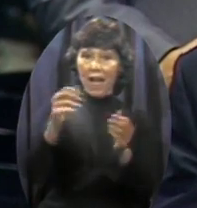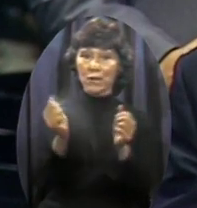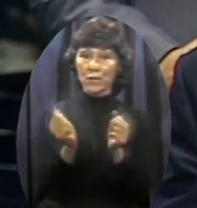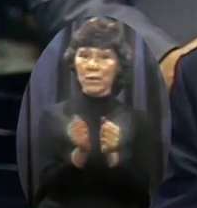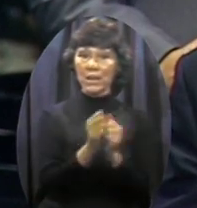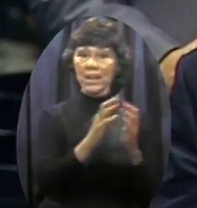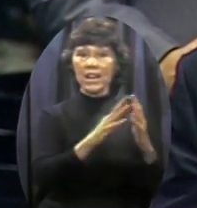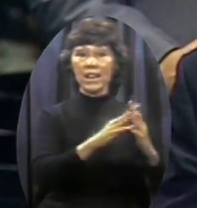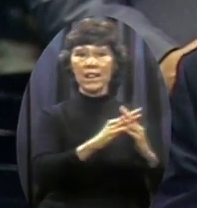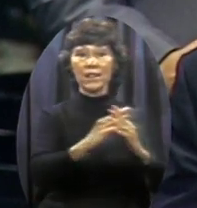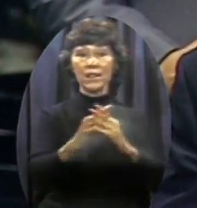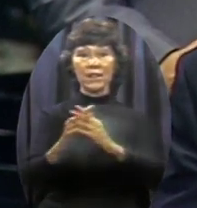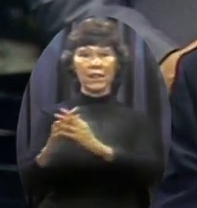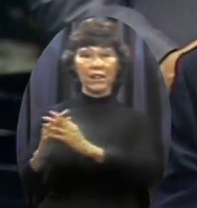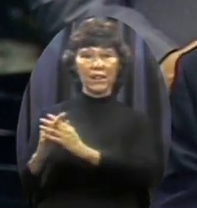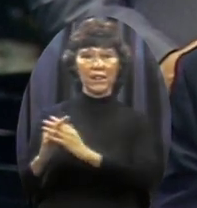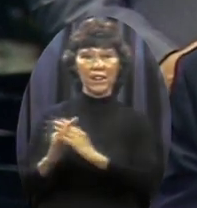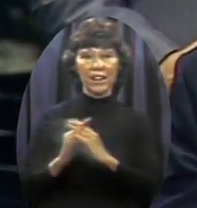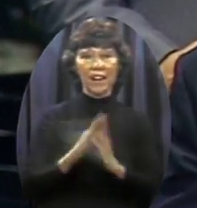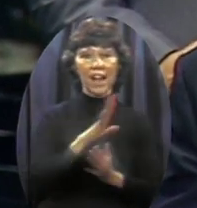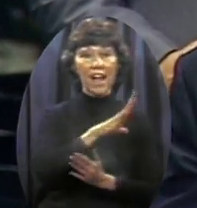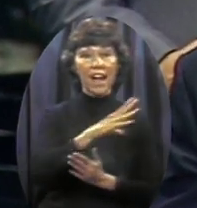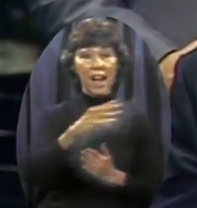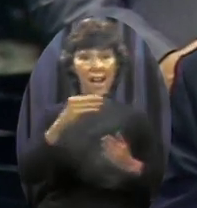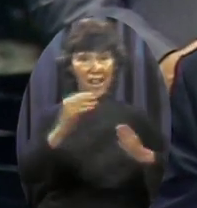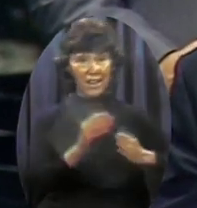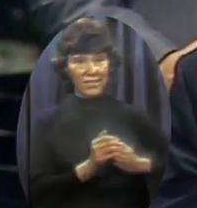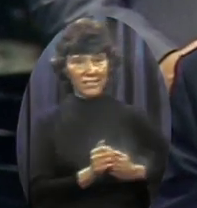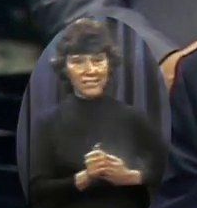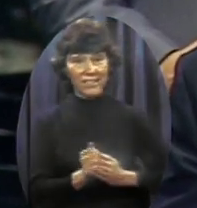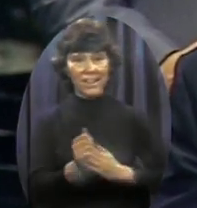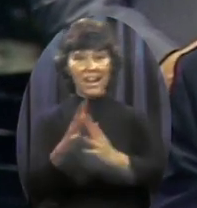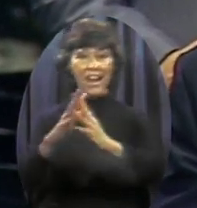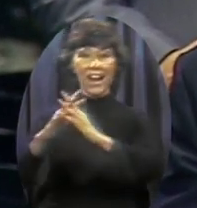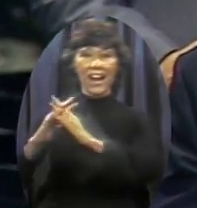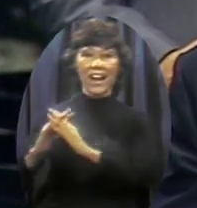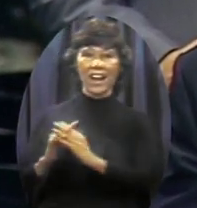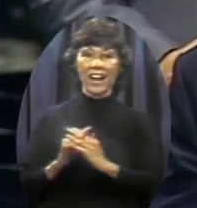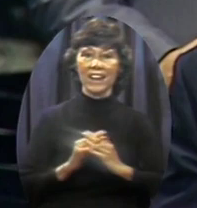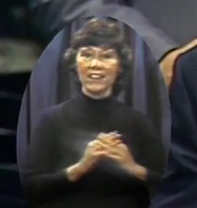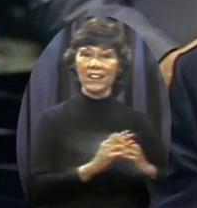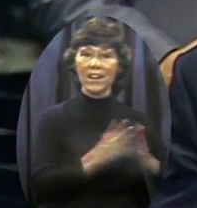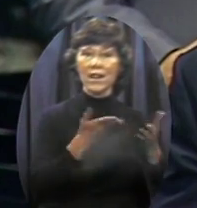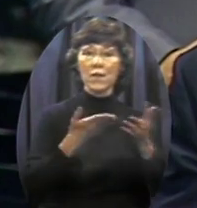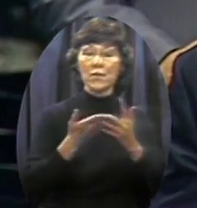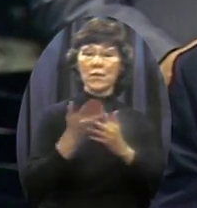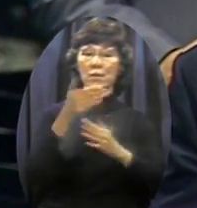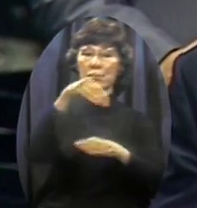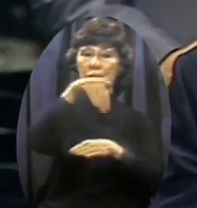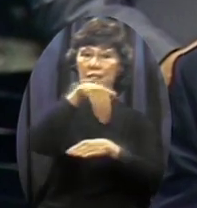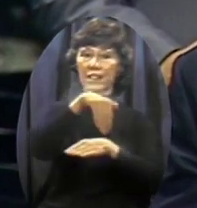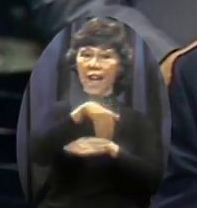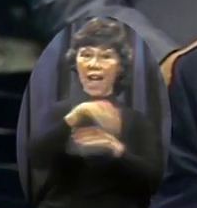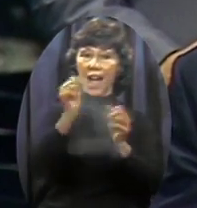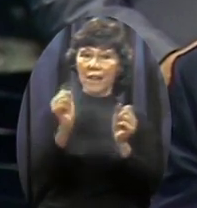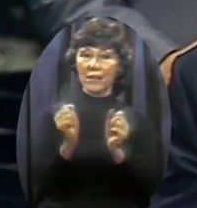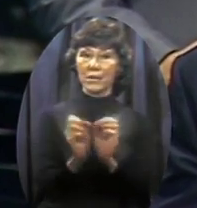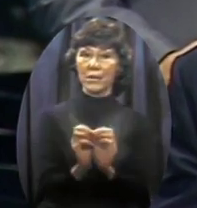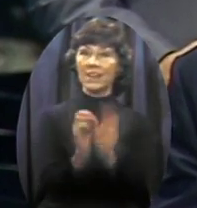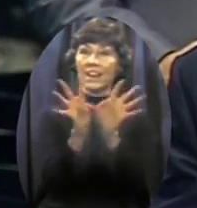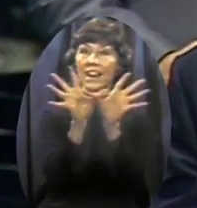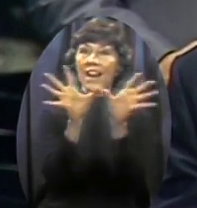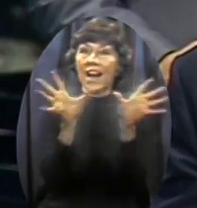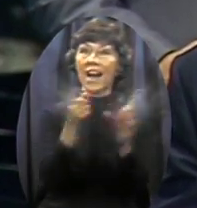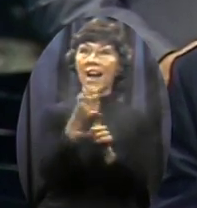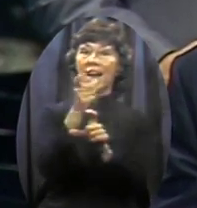her and guide her Through the night with a light